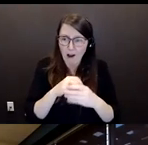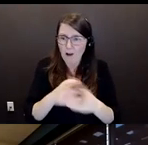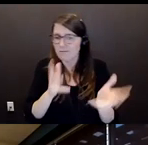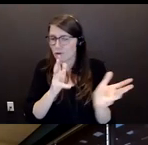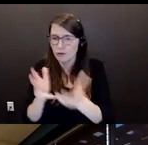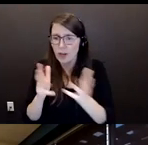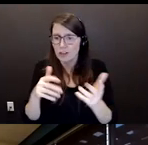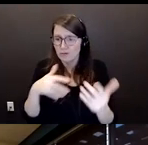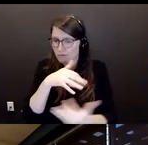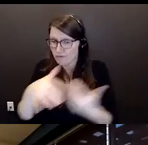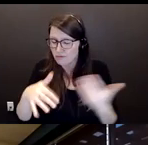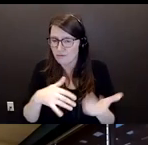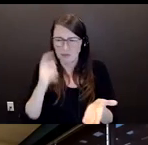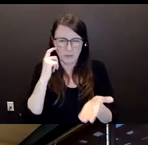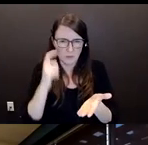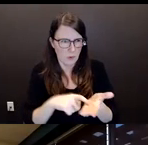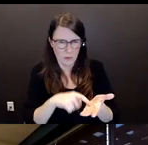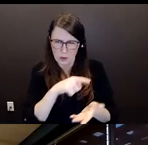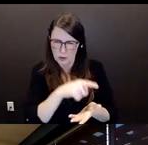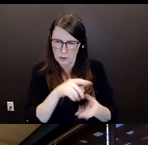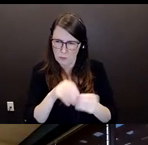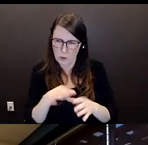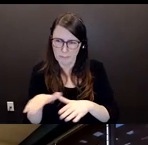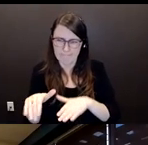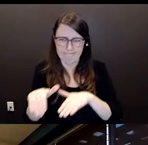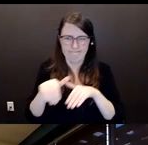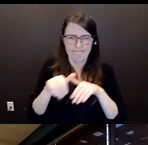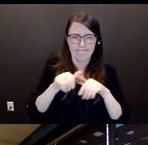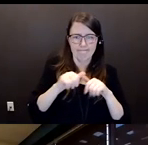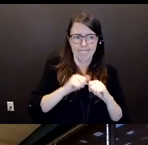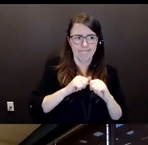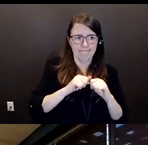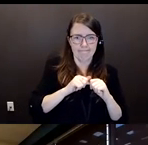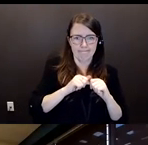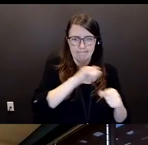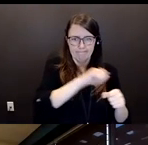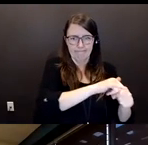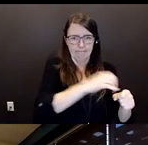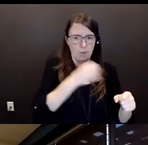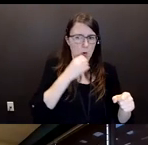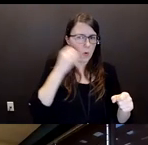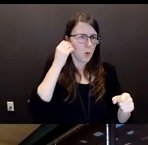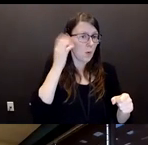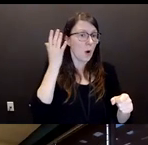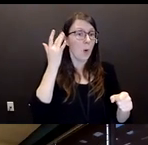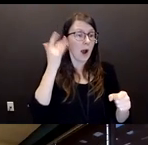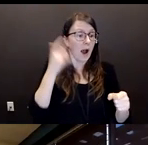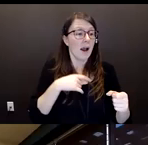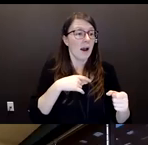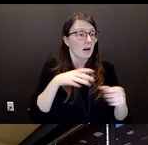slowly not as involved in things because she was very taken up with Alex's two children